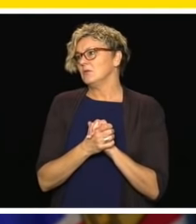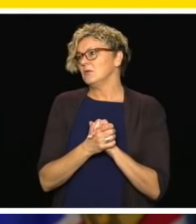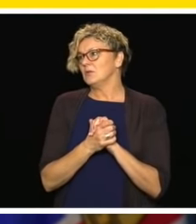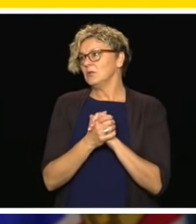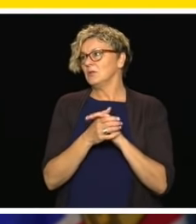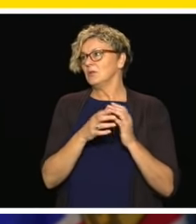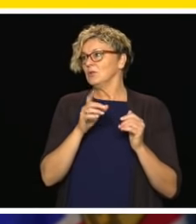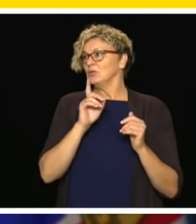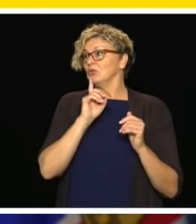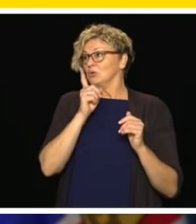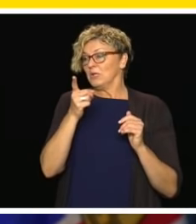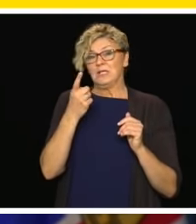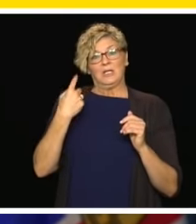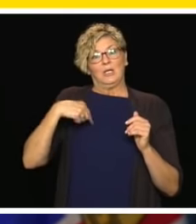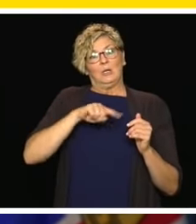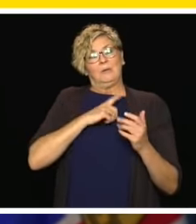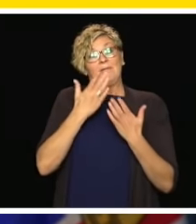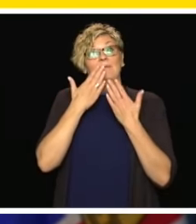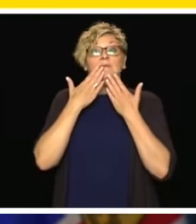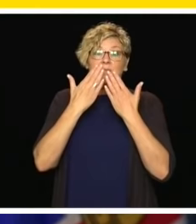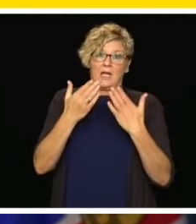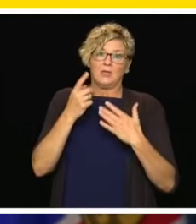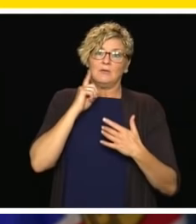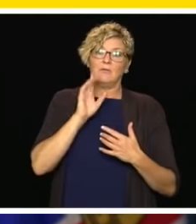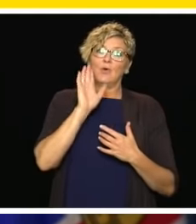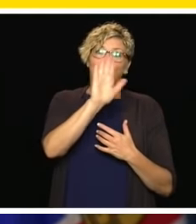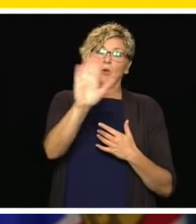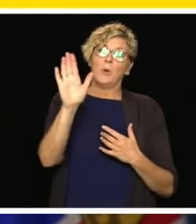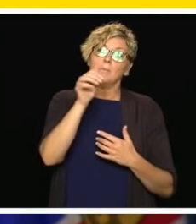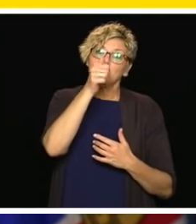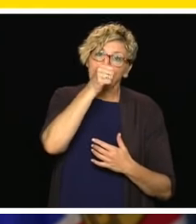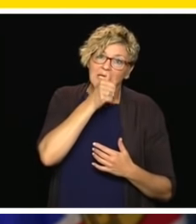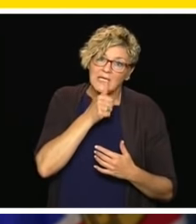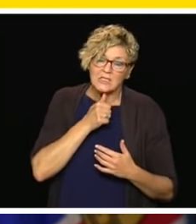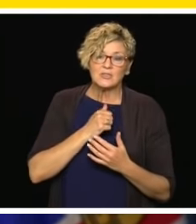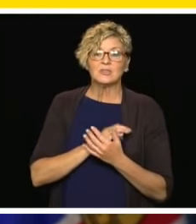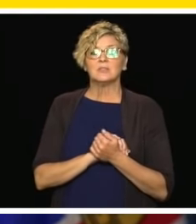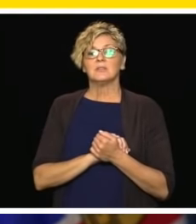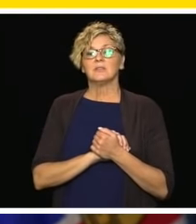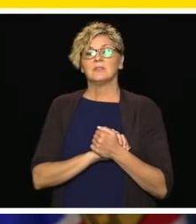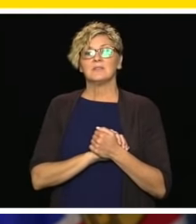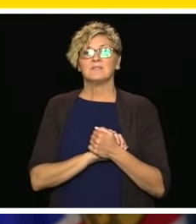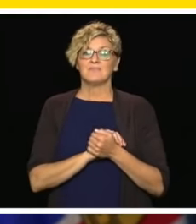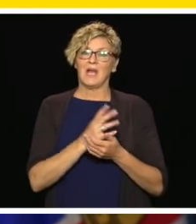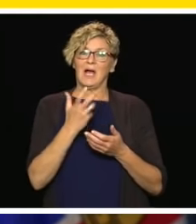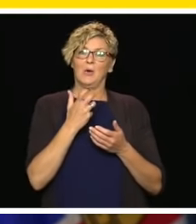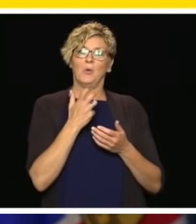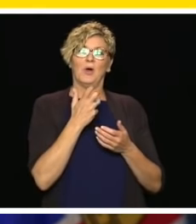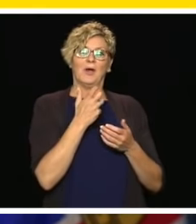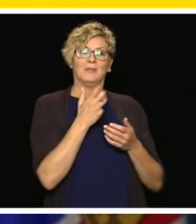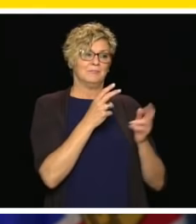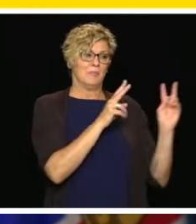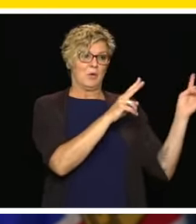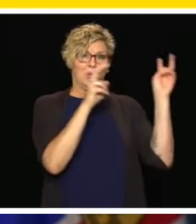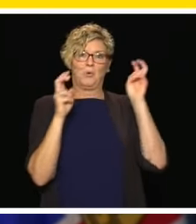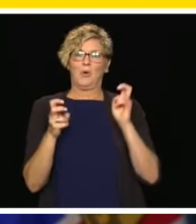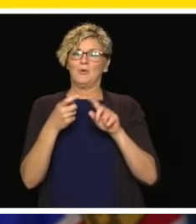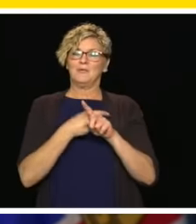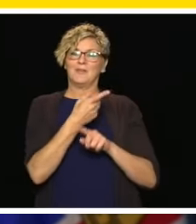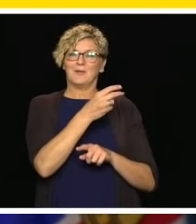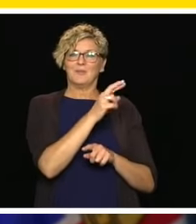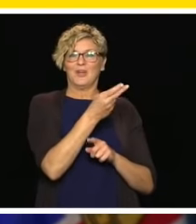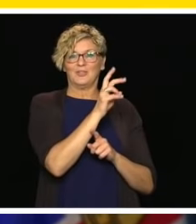educators, and providers, and we really thank you for your patience during this time. And to borrow a quote from Dr. Henry,